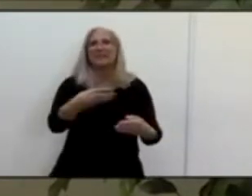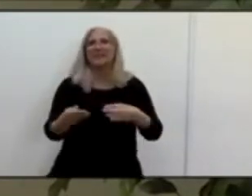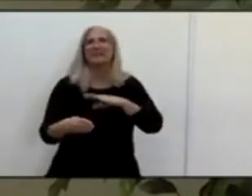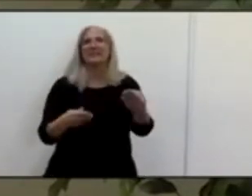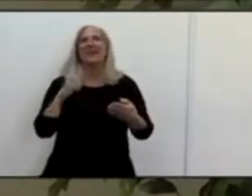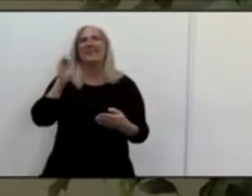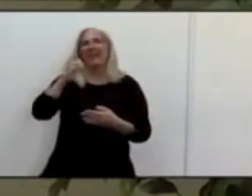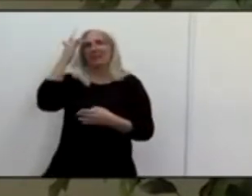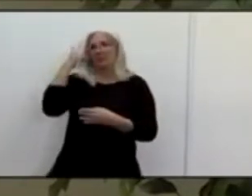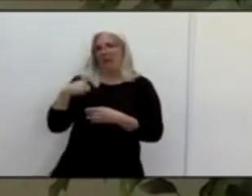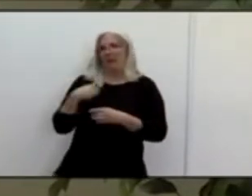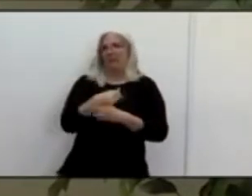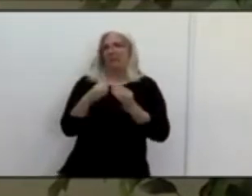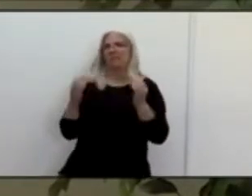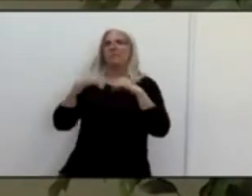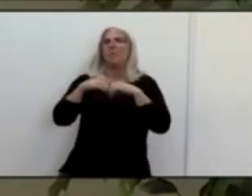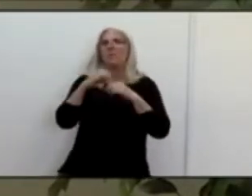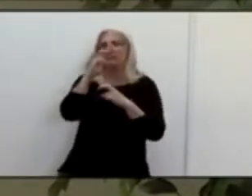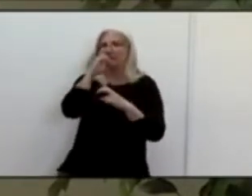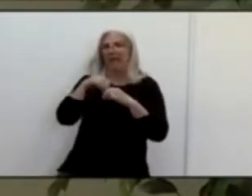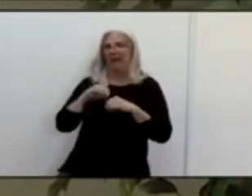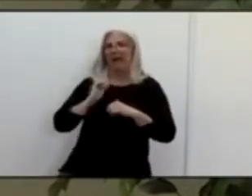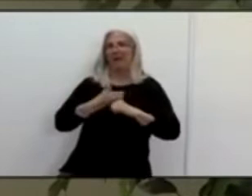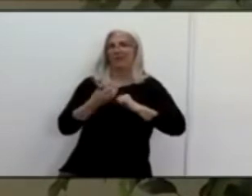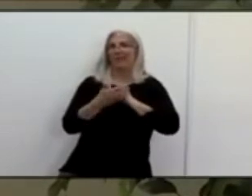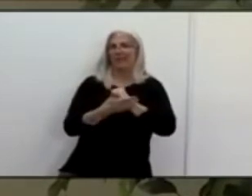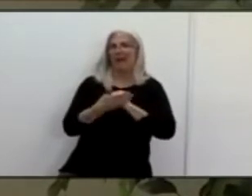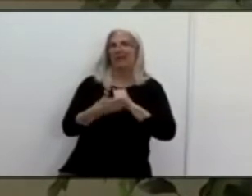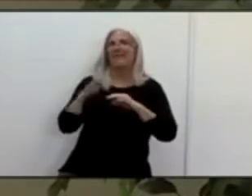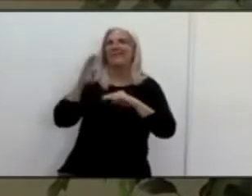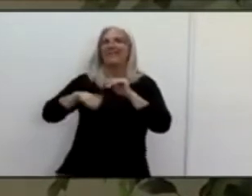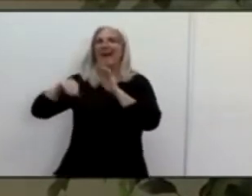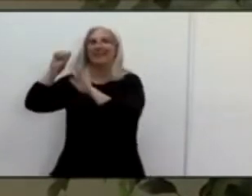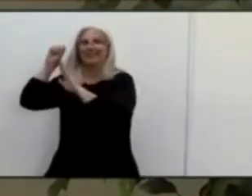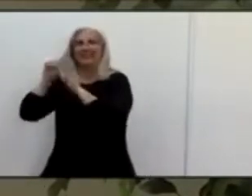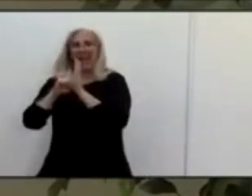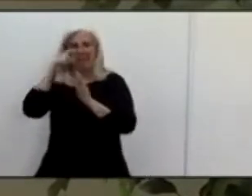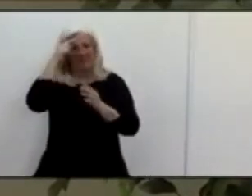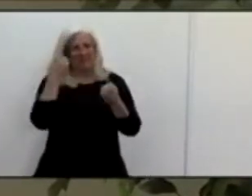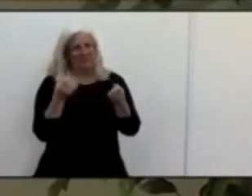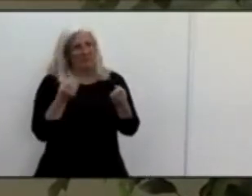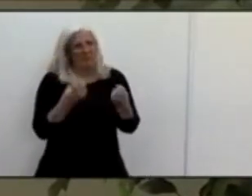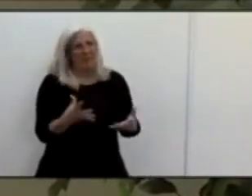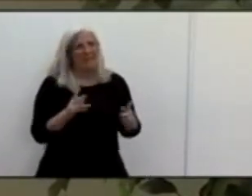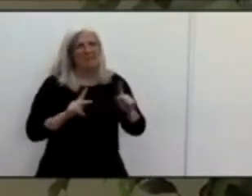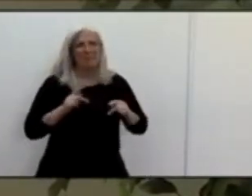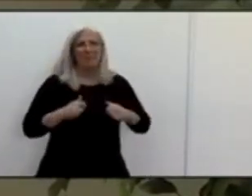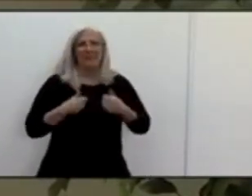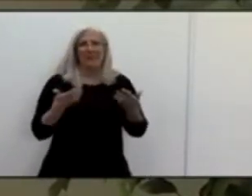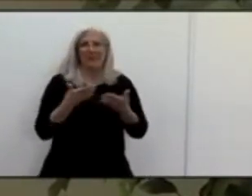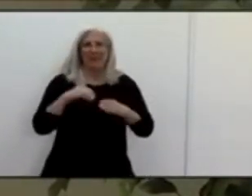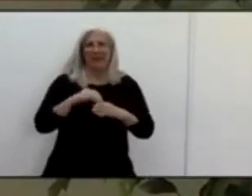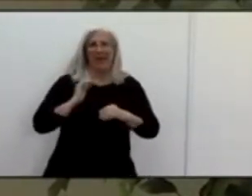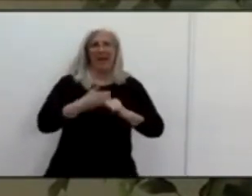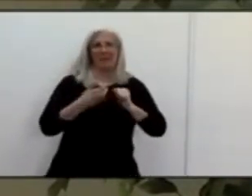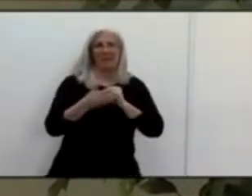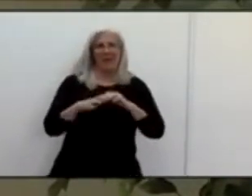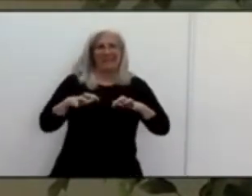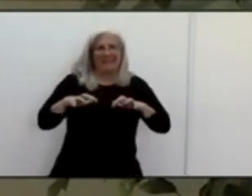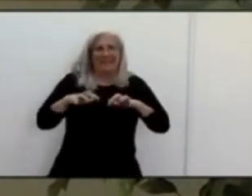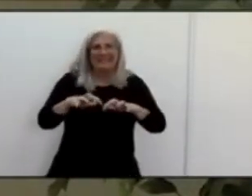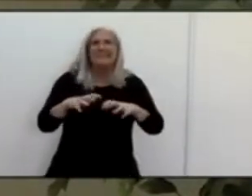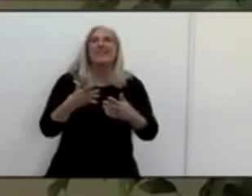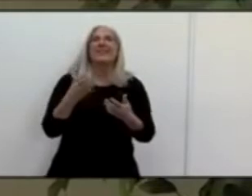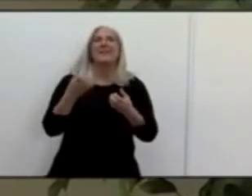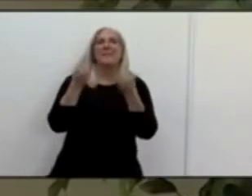the the population size, because of our the amount of industry and commerce that takes place here in the county. There are just certain risks